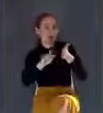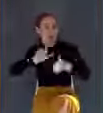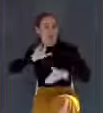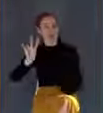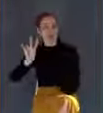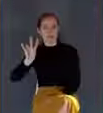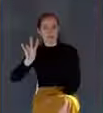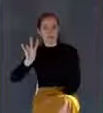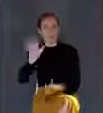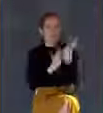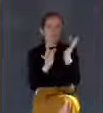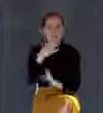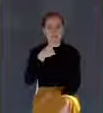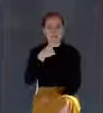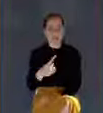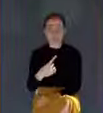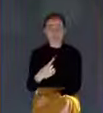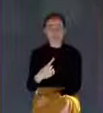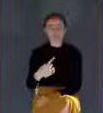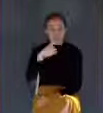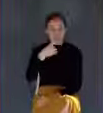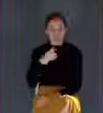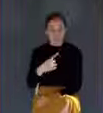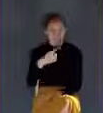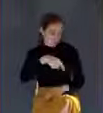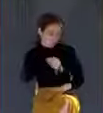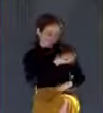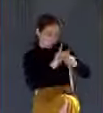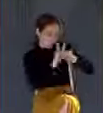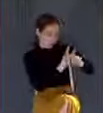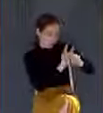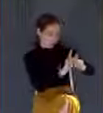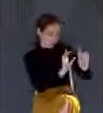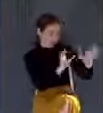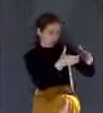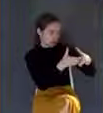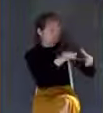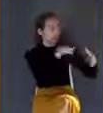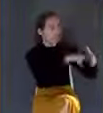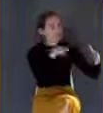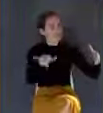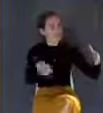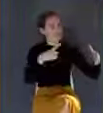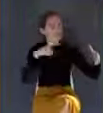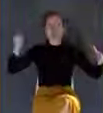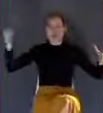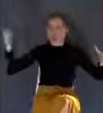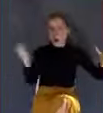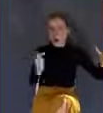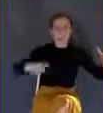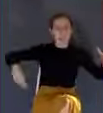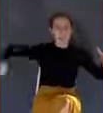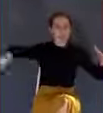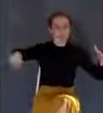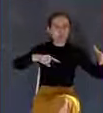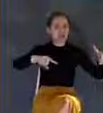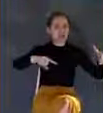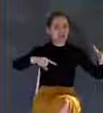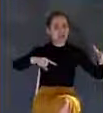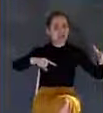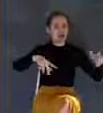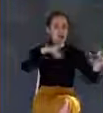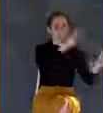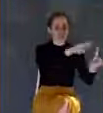And what I say unto you, I say unto what? All. Everyone. This applies